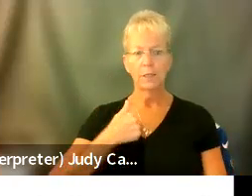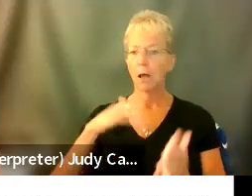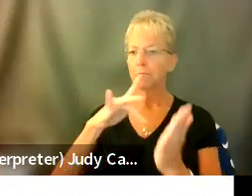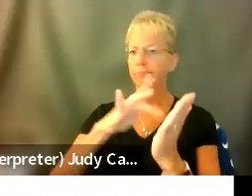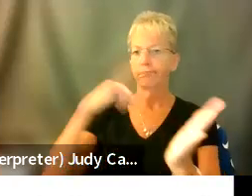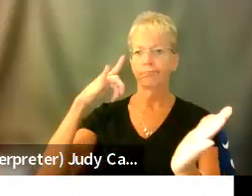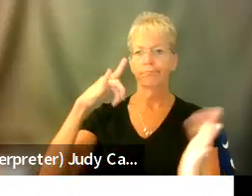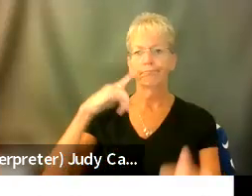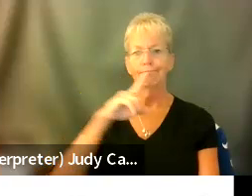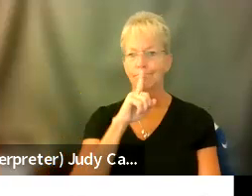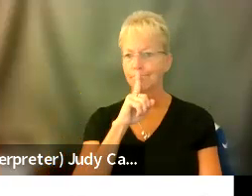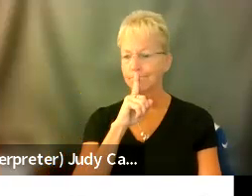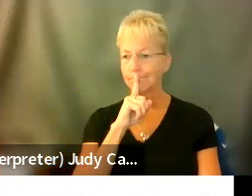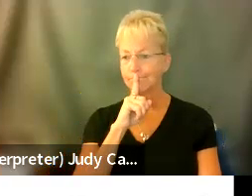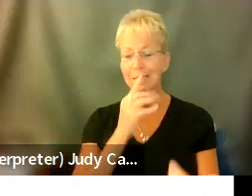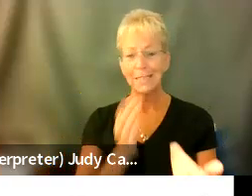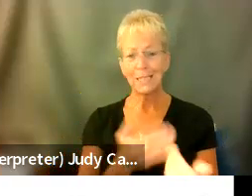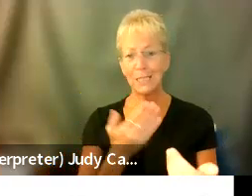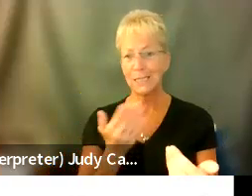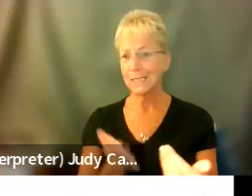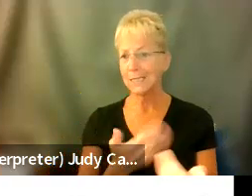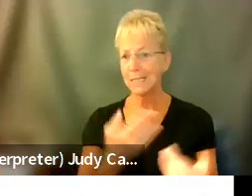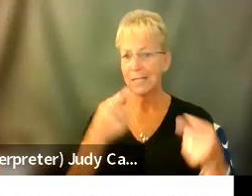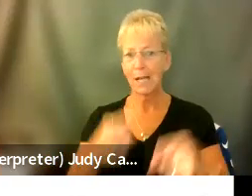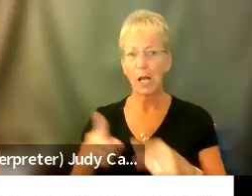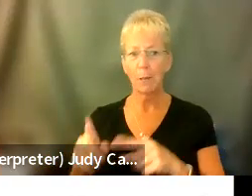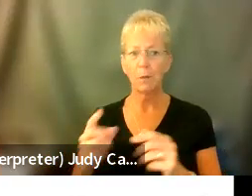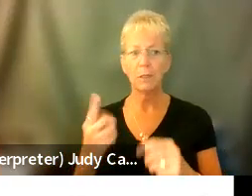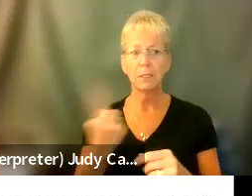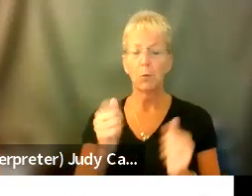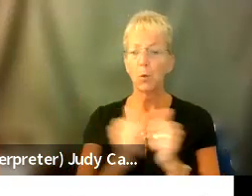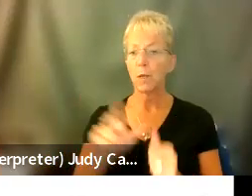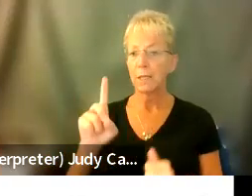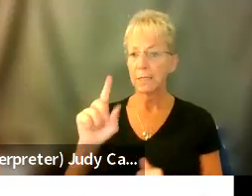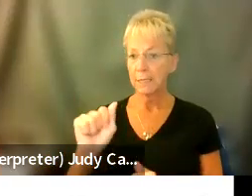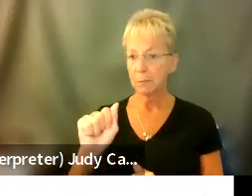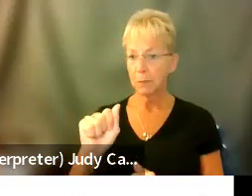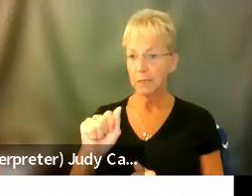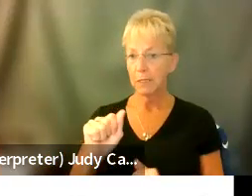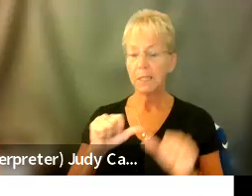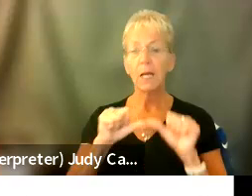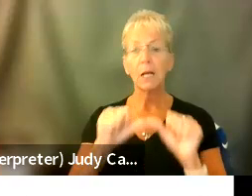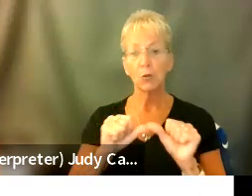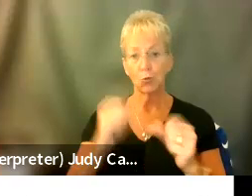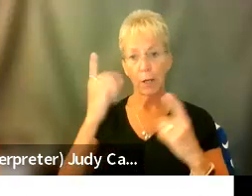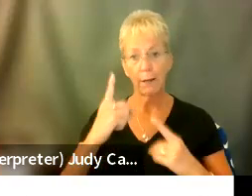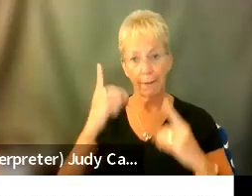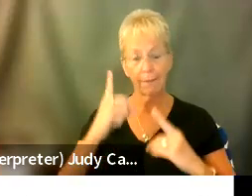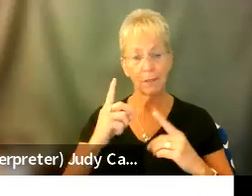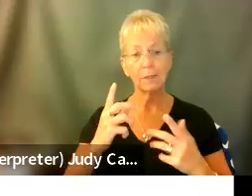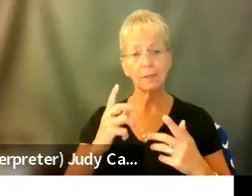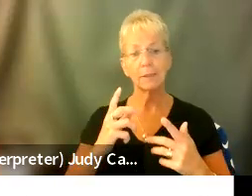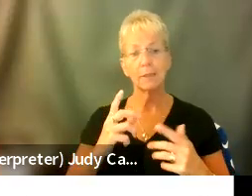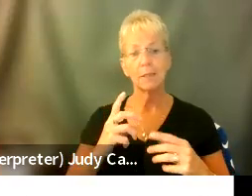of. I think it's very easy as someone with a disability, a chronic illness, to be, um,